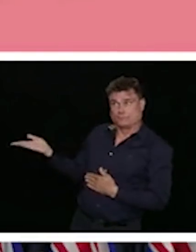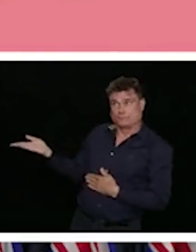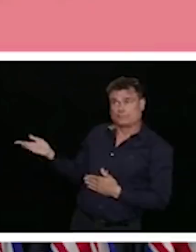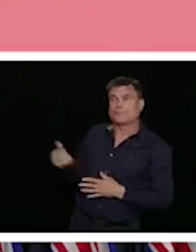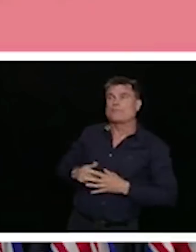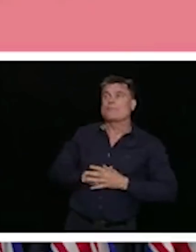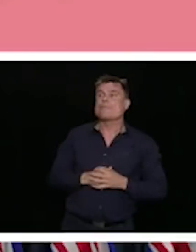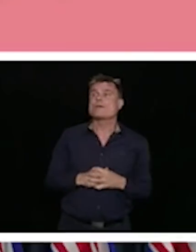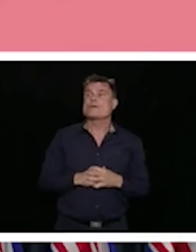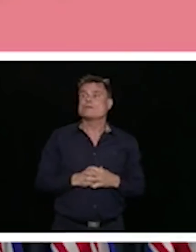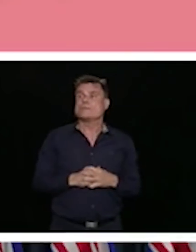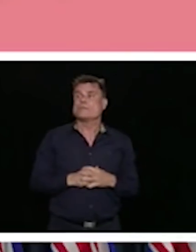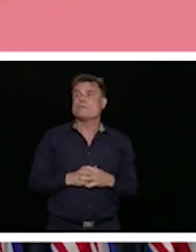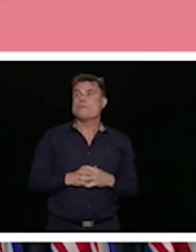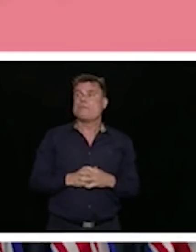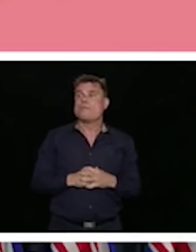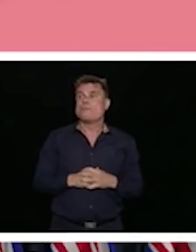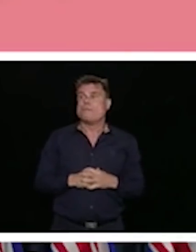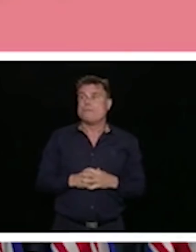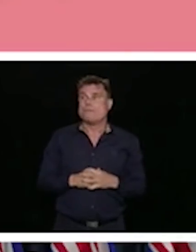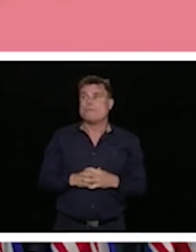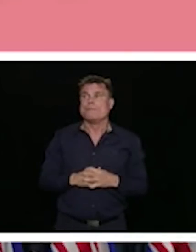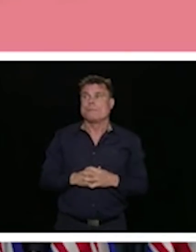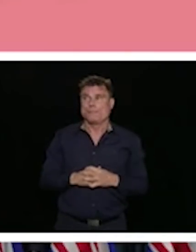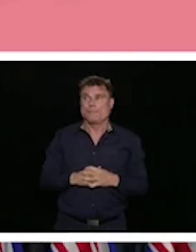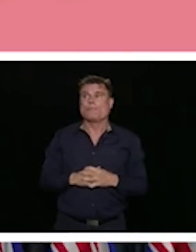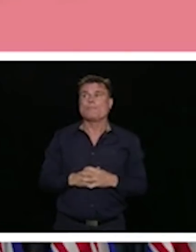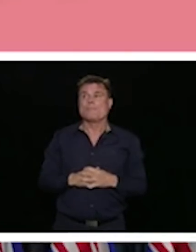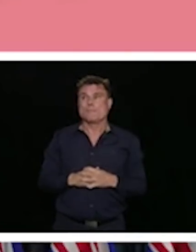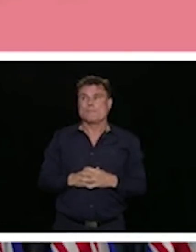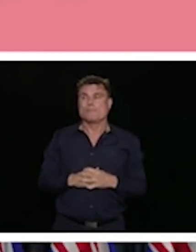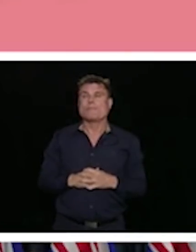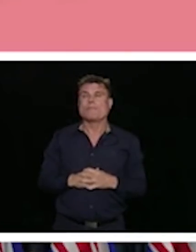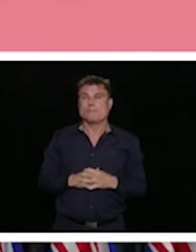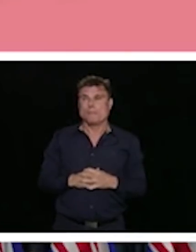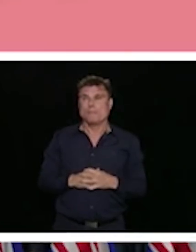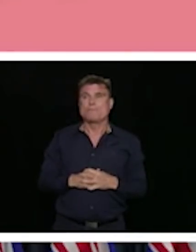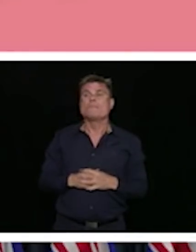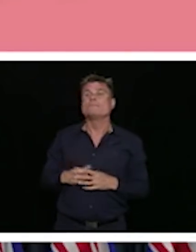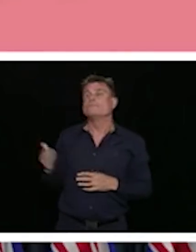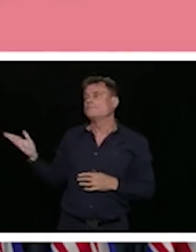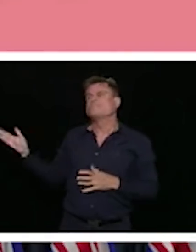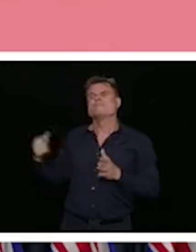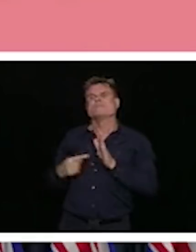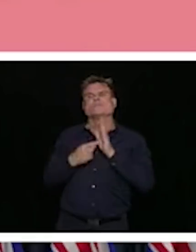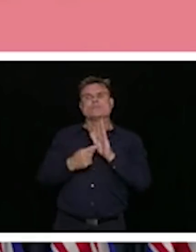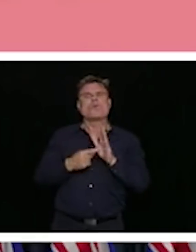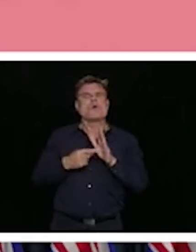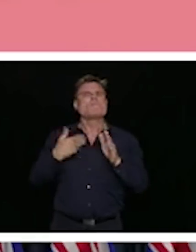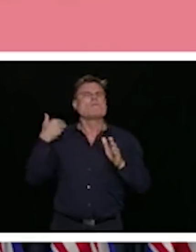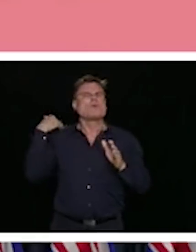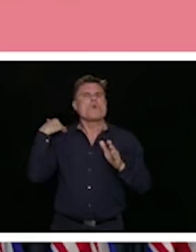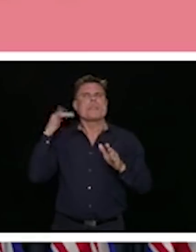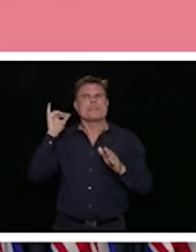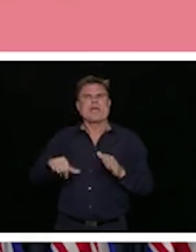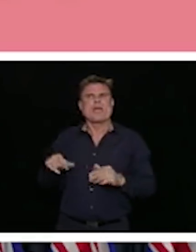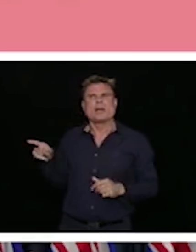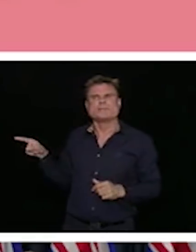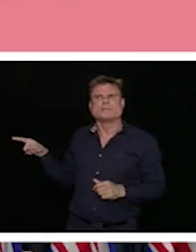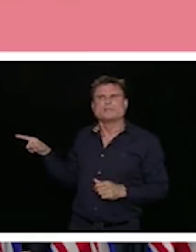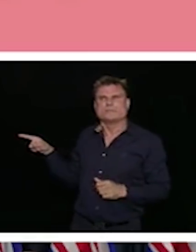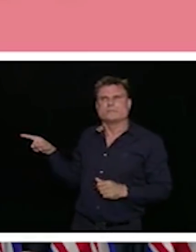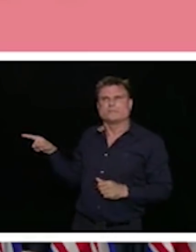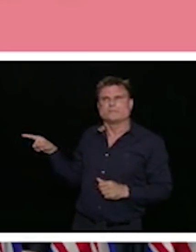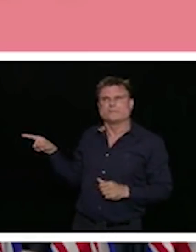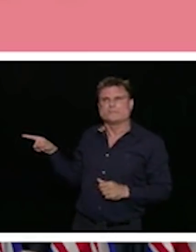the update of the dynamic compartmental modelling that we have shown a number of times. What we can see from this, though,